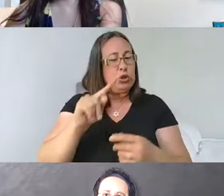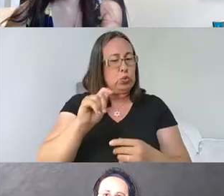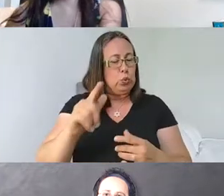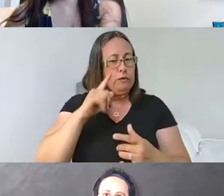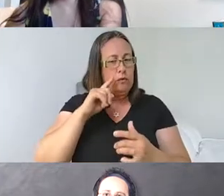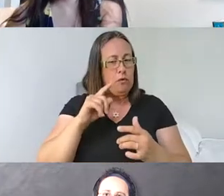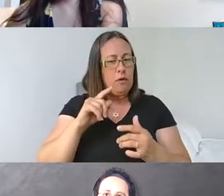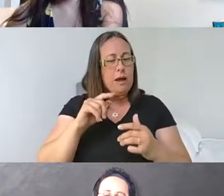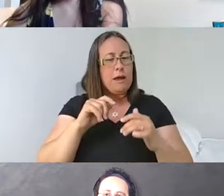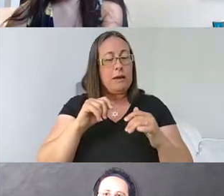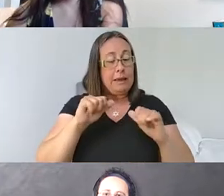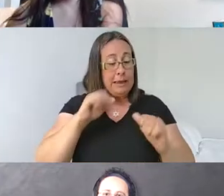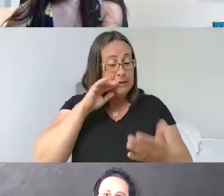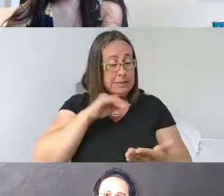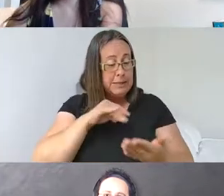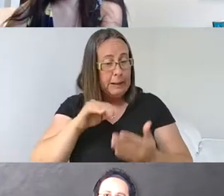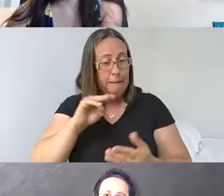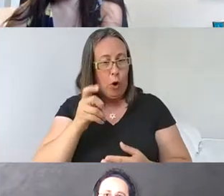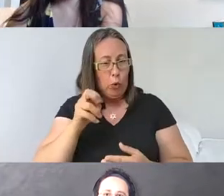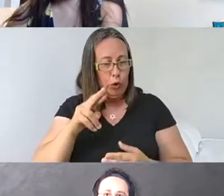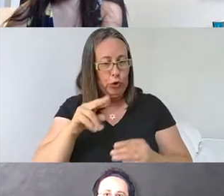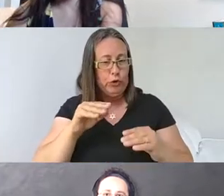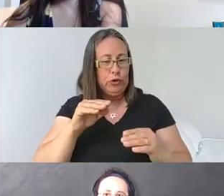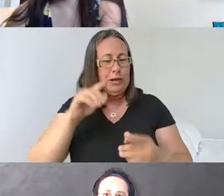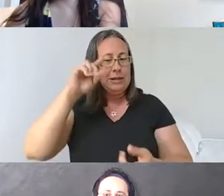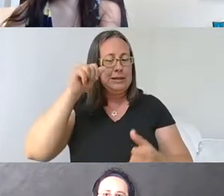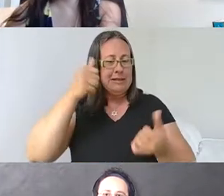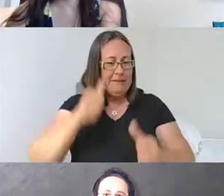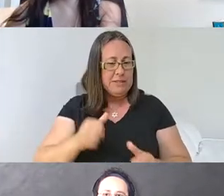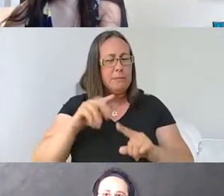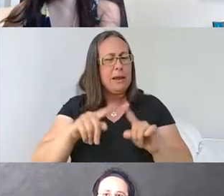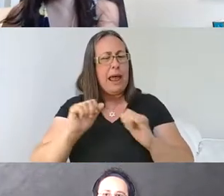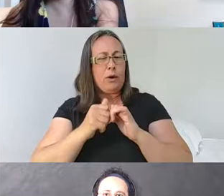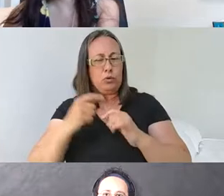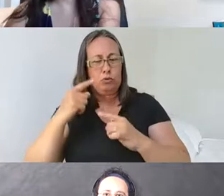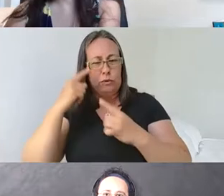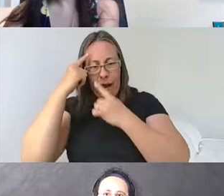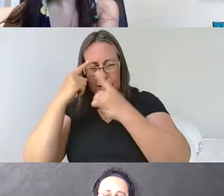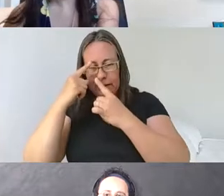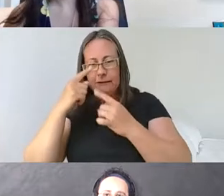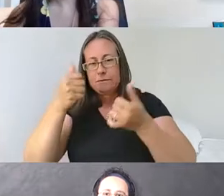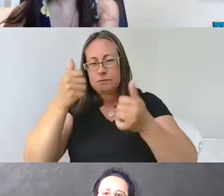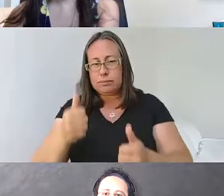can study motor deficits, but we're really quite interested in how, how do cognitive deficits happen after an injury in the cerebellum.